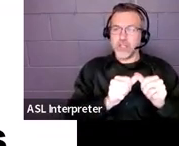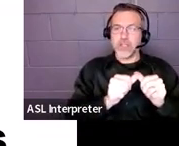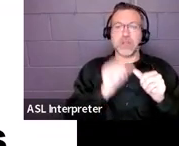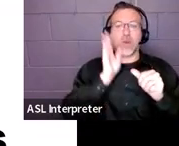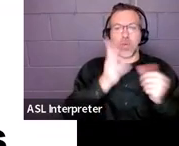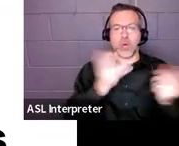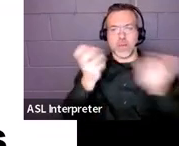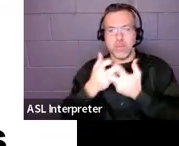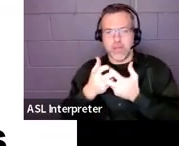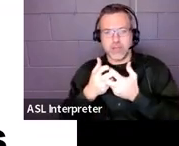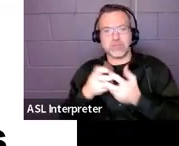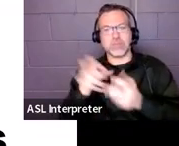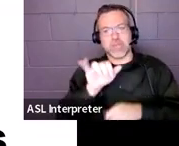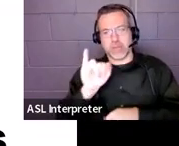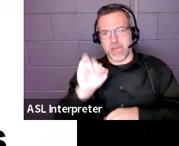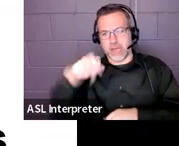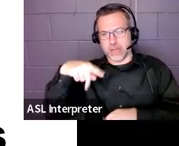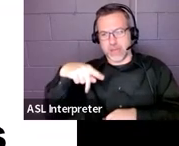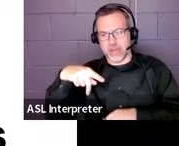IEP.